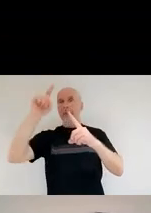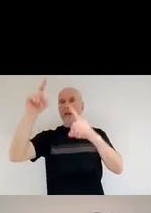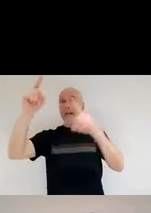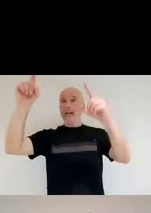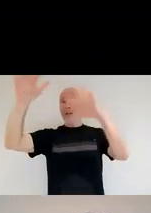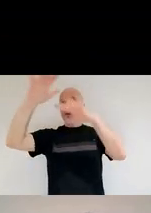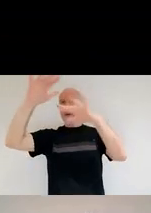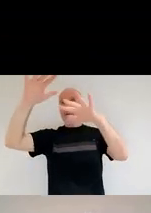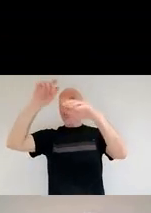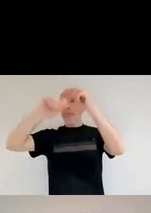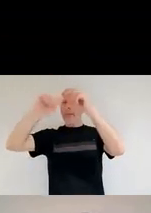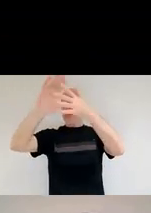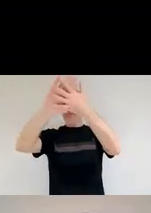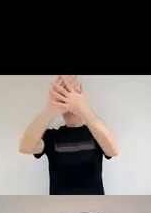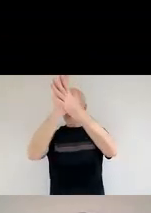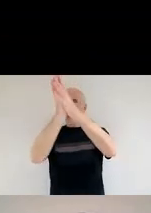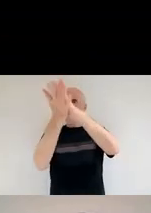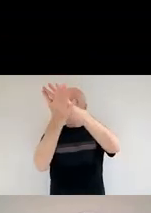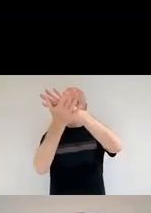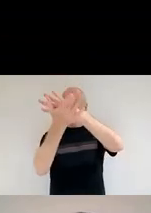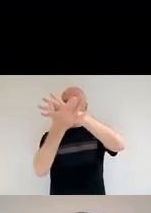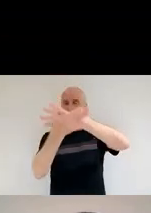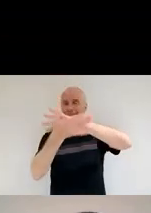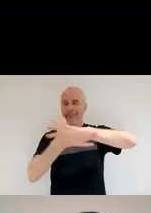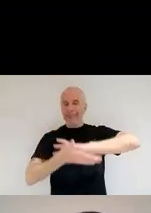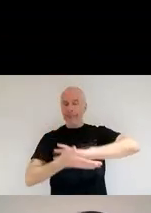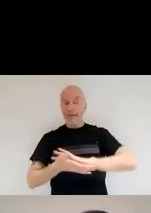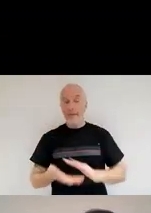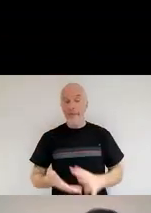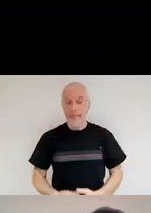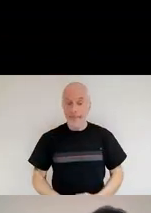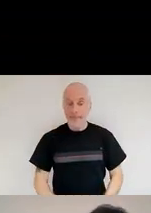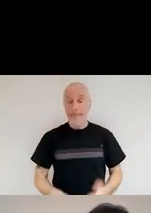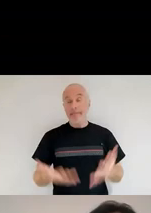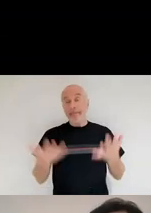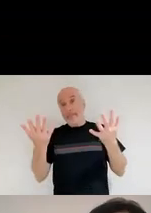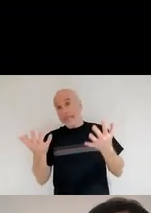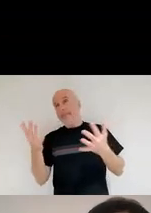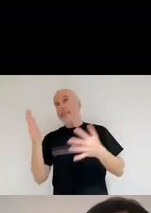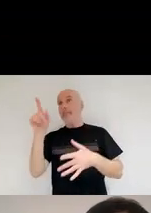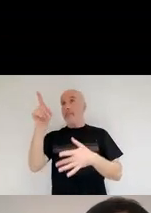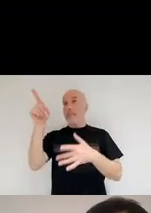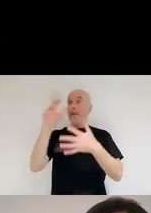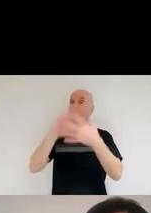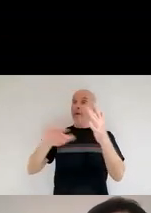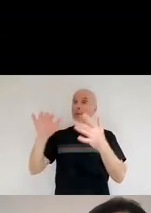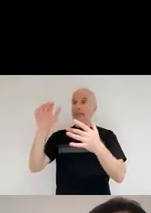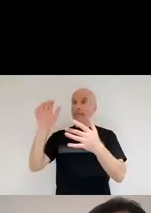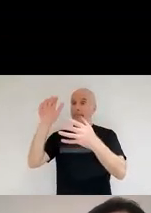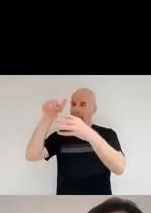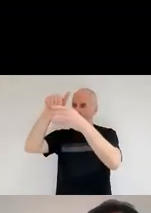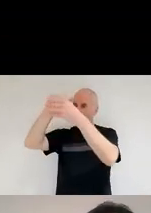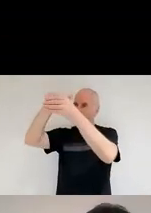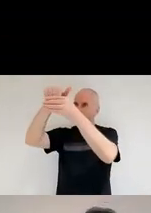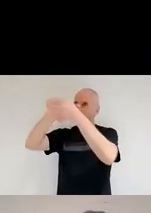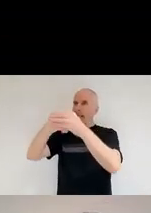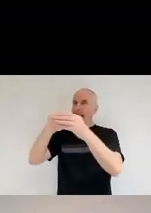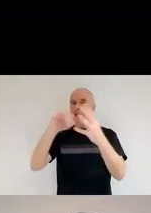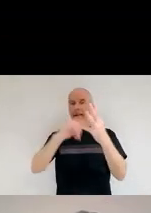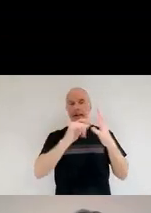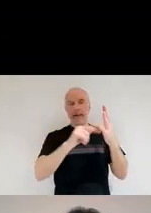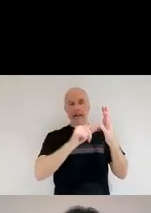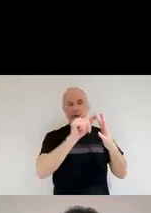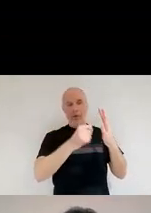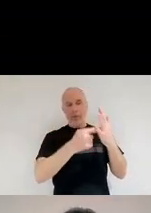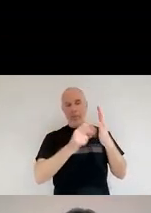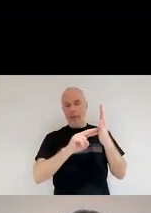that formated inside the supernova shock. So we have models for that. And that's what theorists